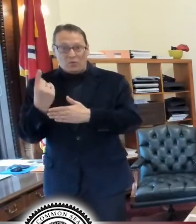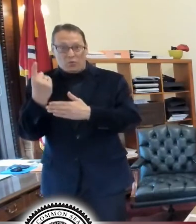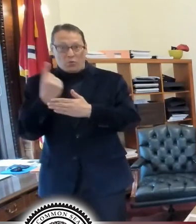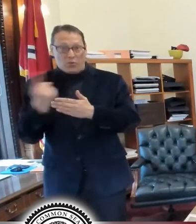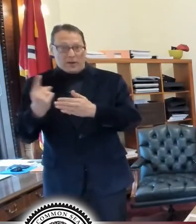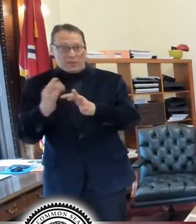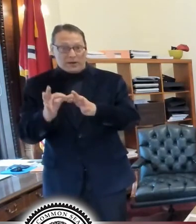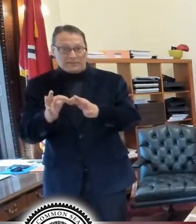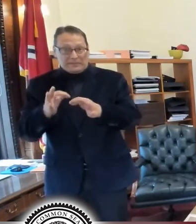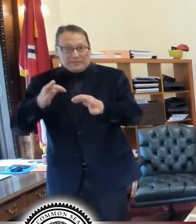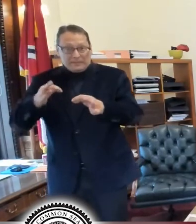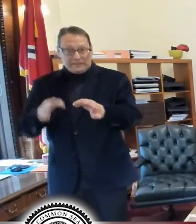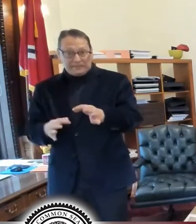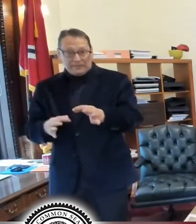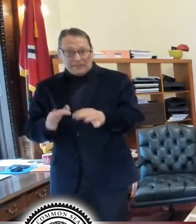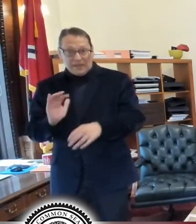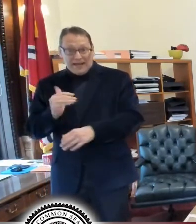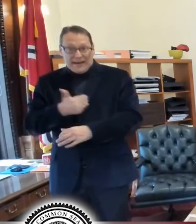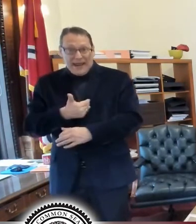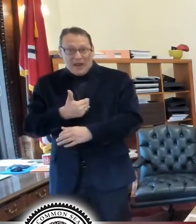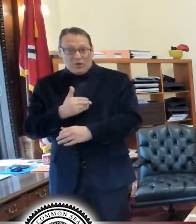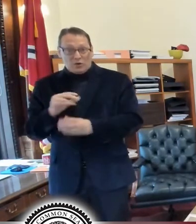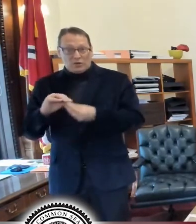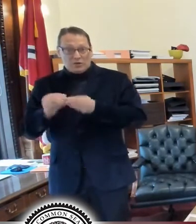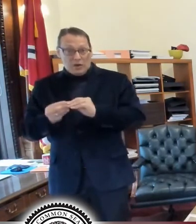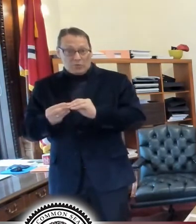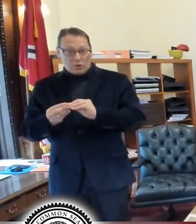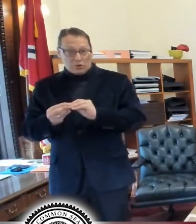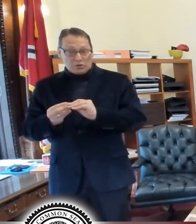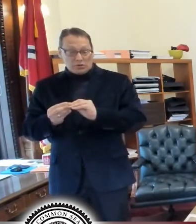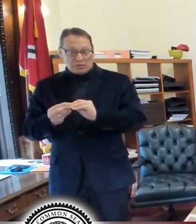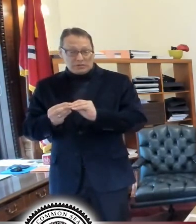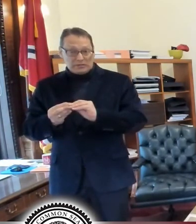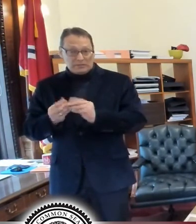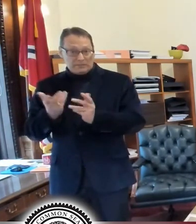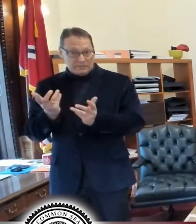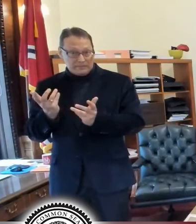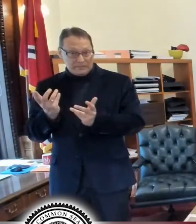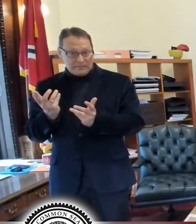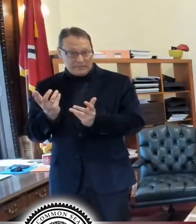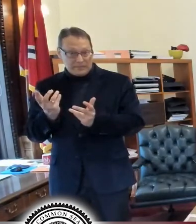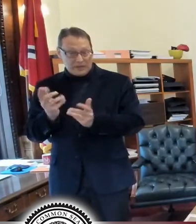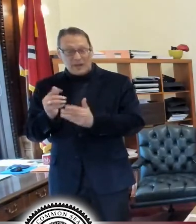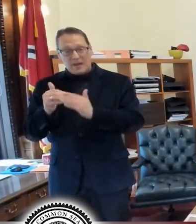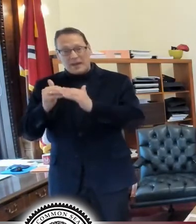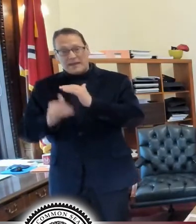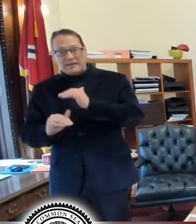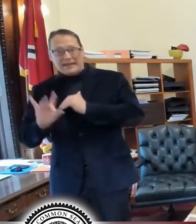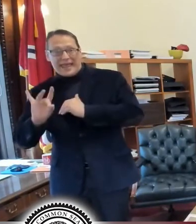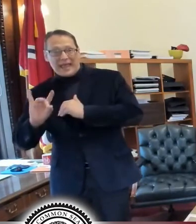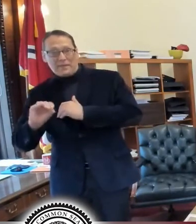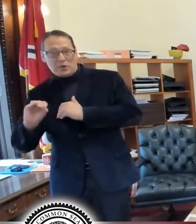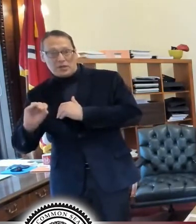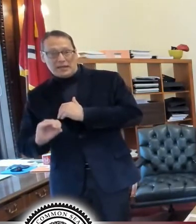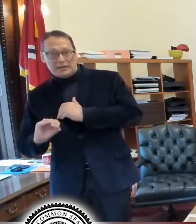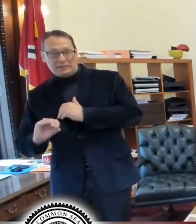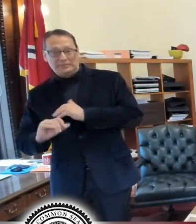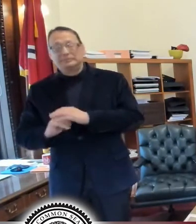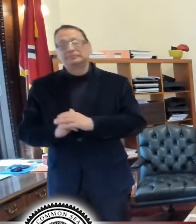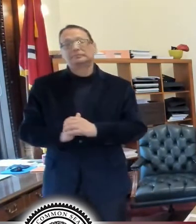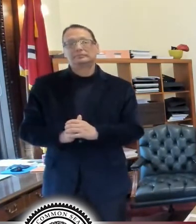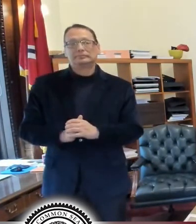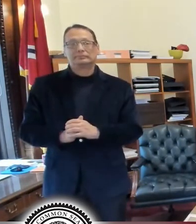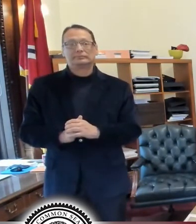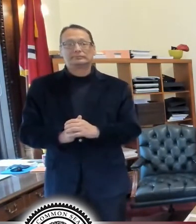city's positive positivity rate for that week before last is just under 8%. And,